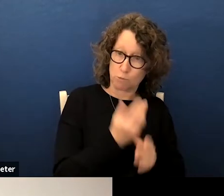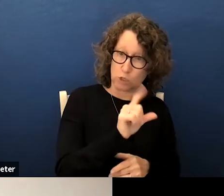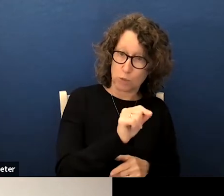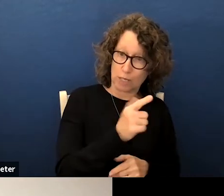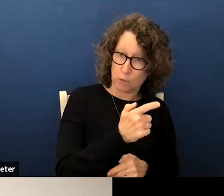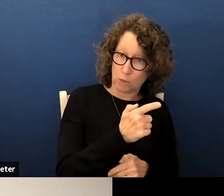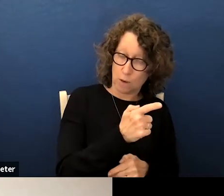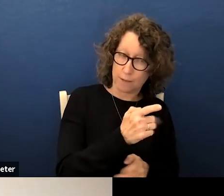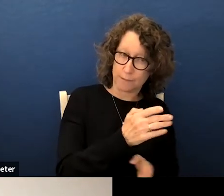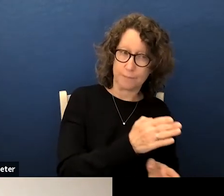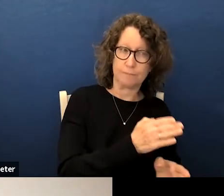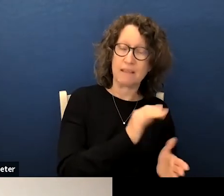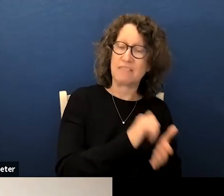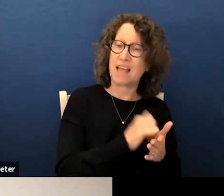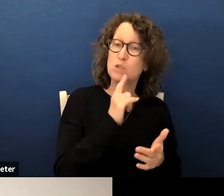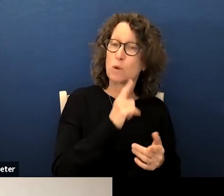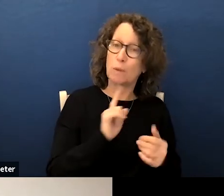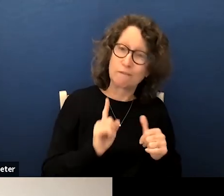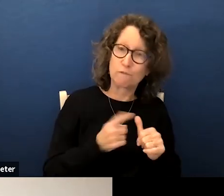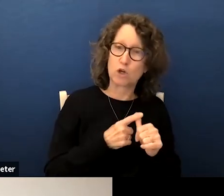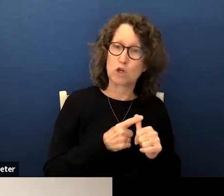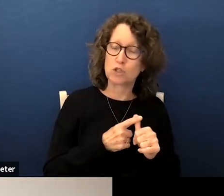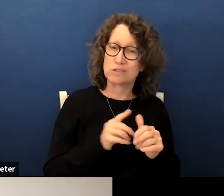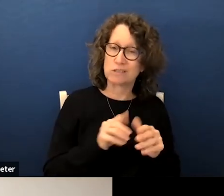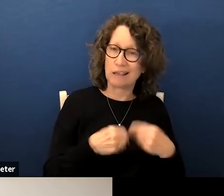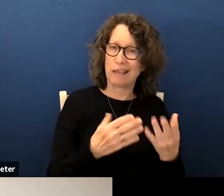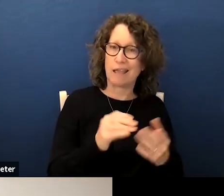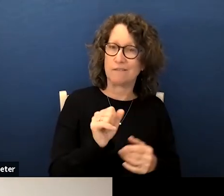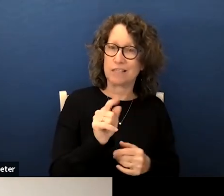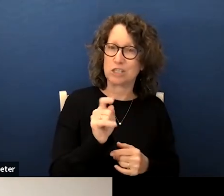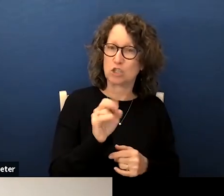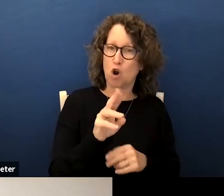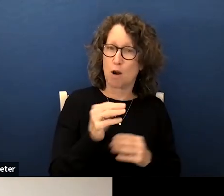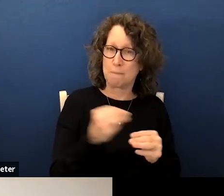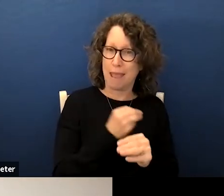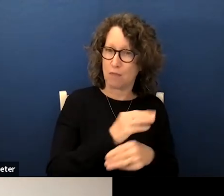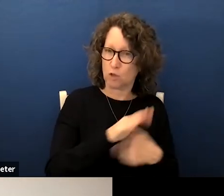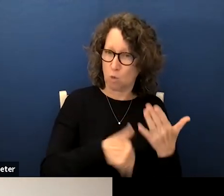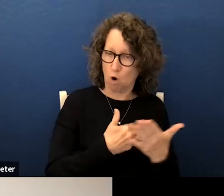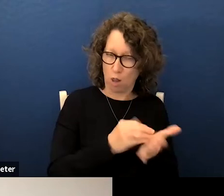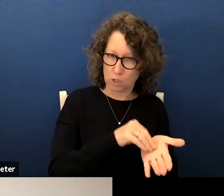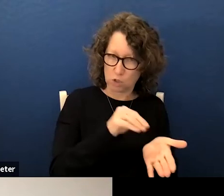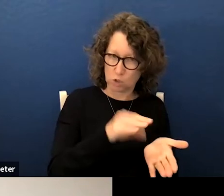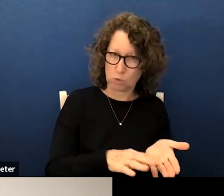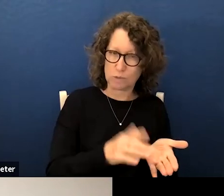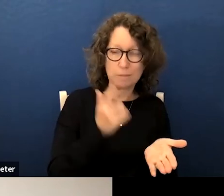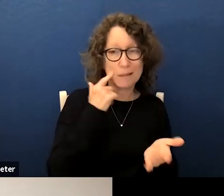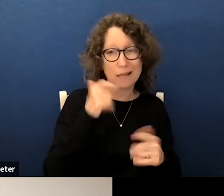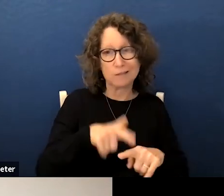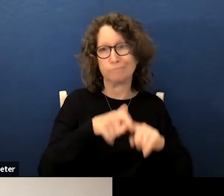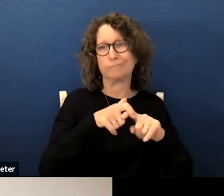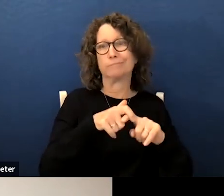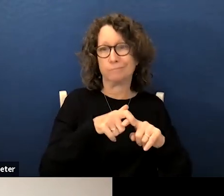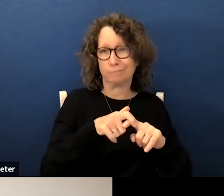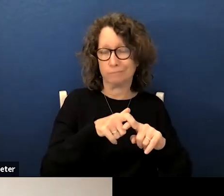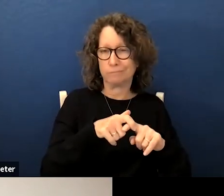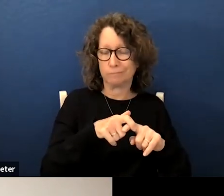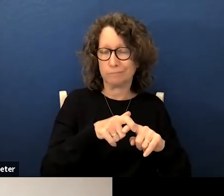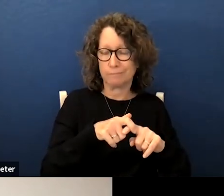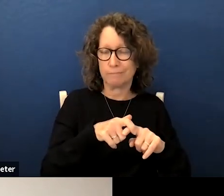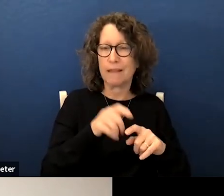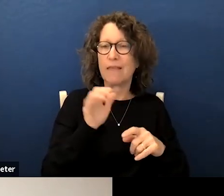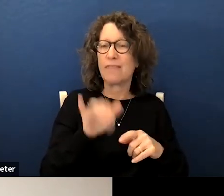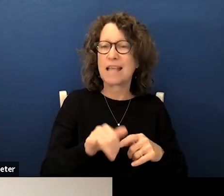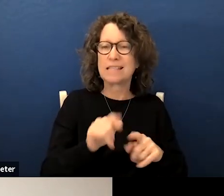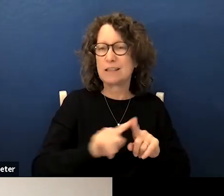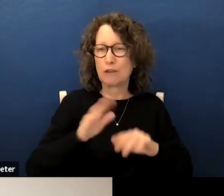which is when we first administered star math to all students due to the suspension of CAASPP that's different